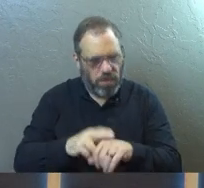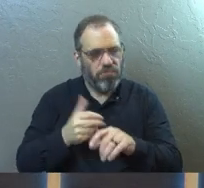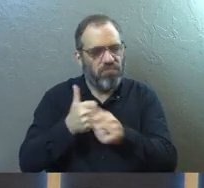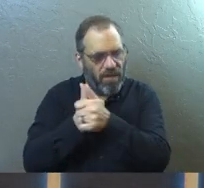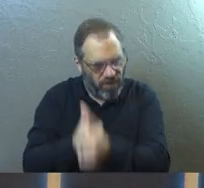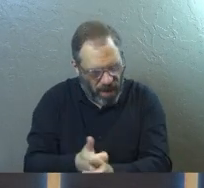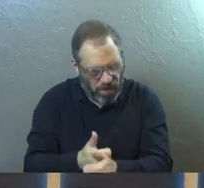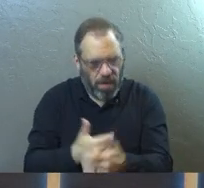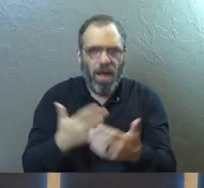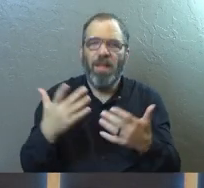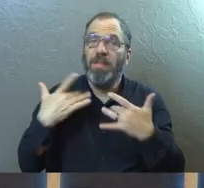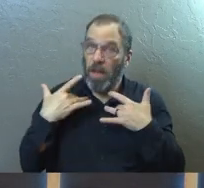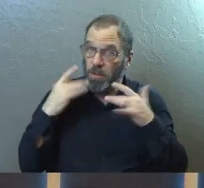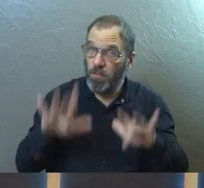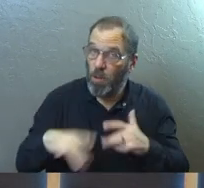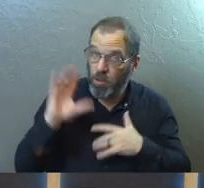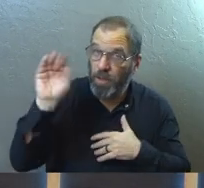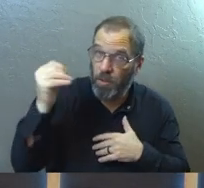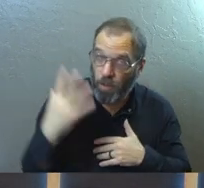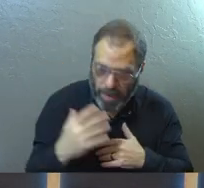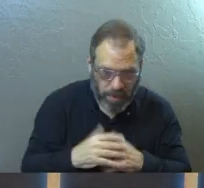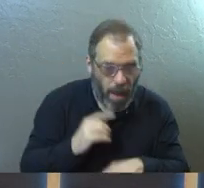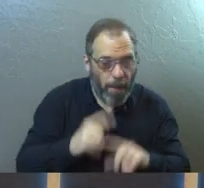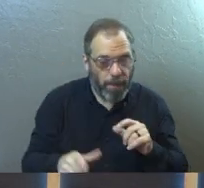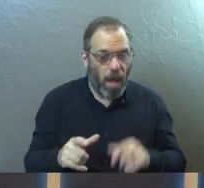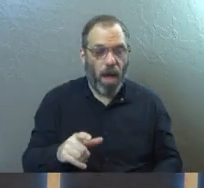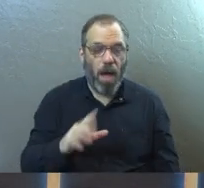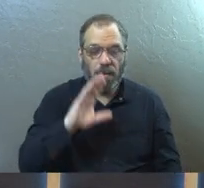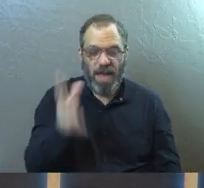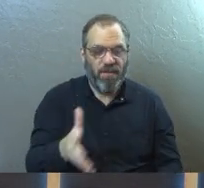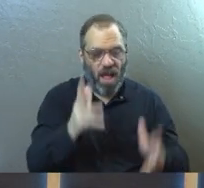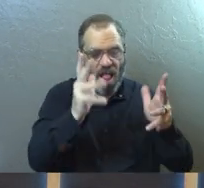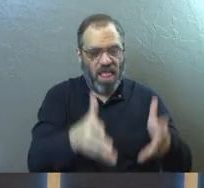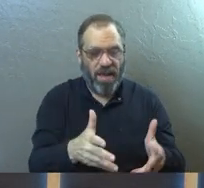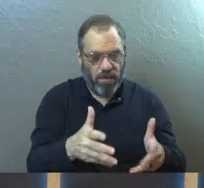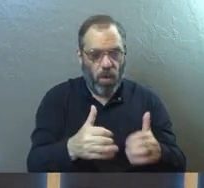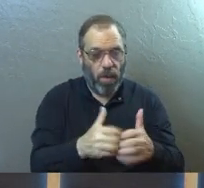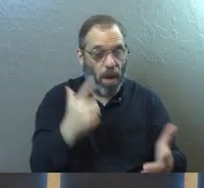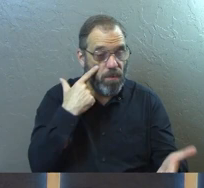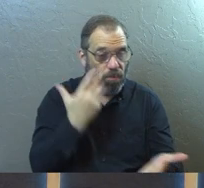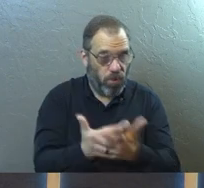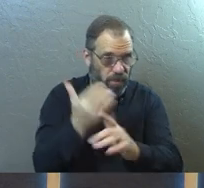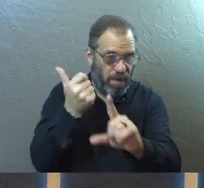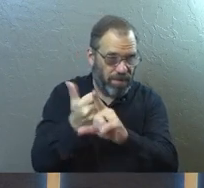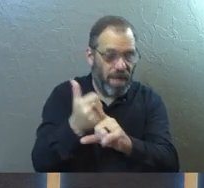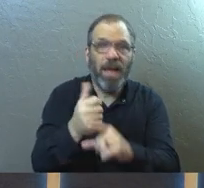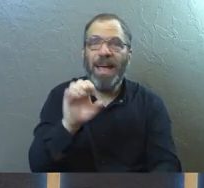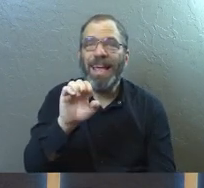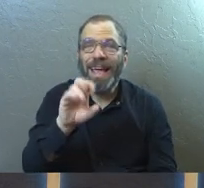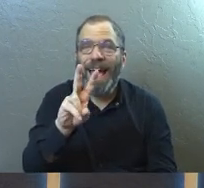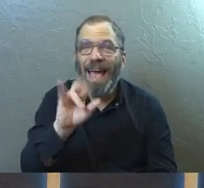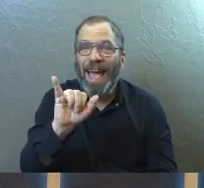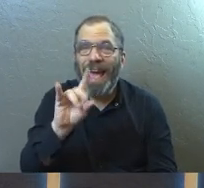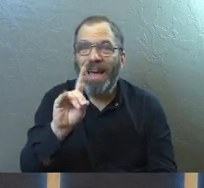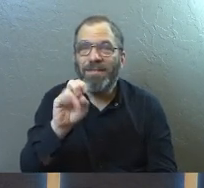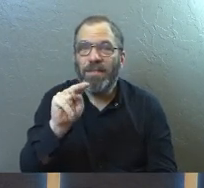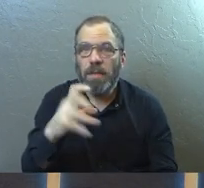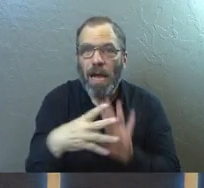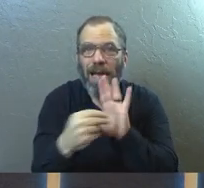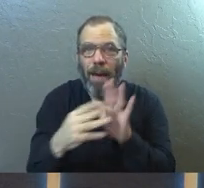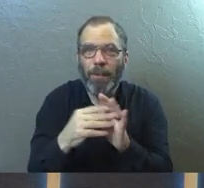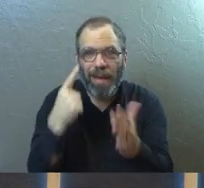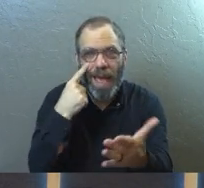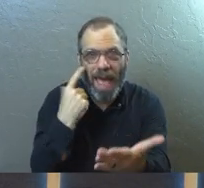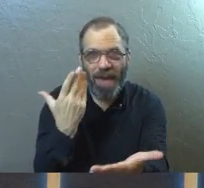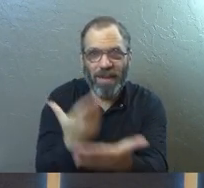own way. So there's some mercy and grace from God there, but he never left them without evidence of himself. Say evidence. Evidence.